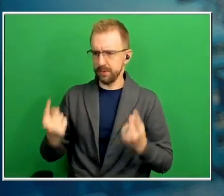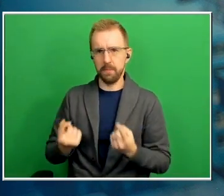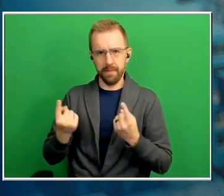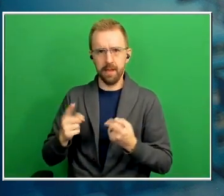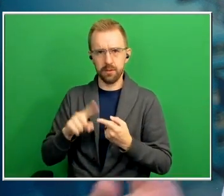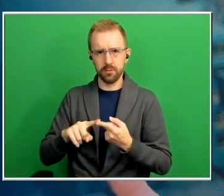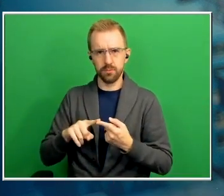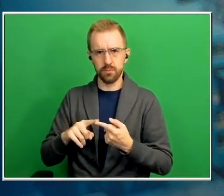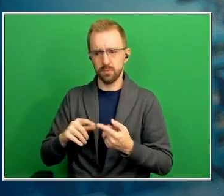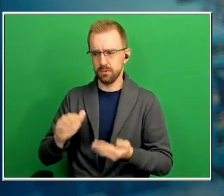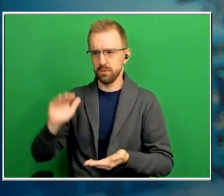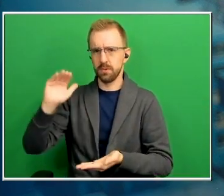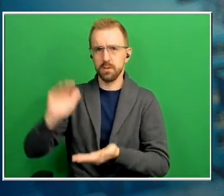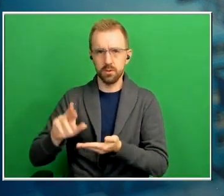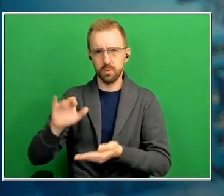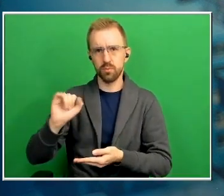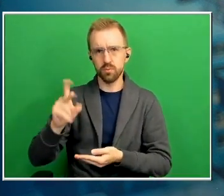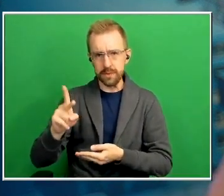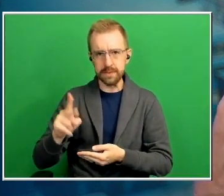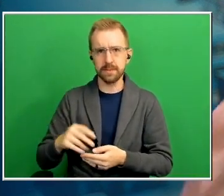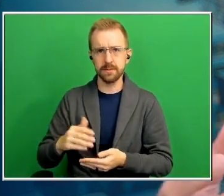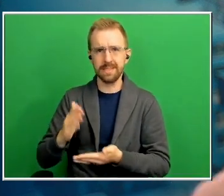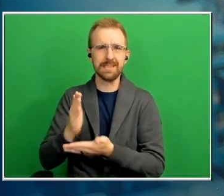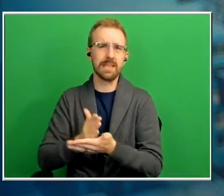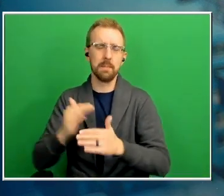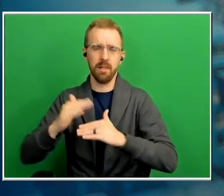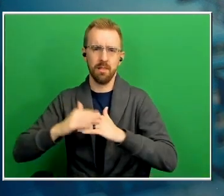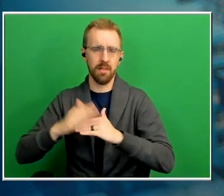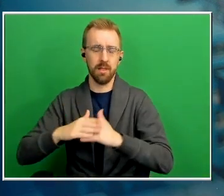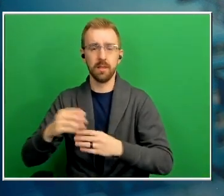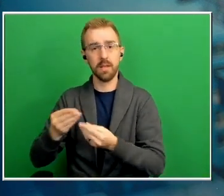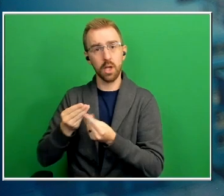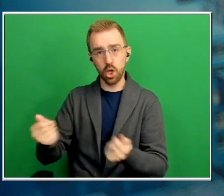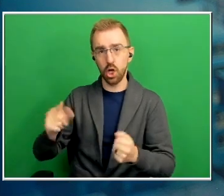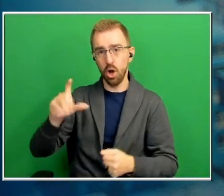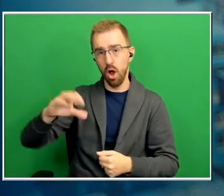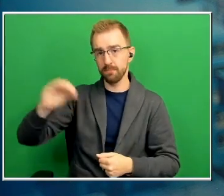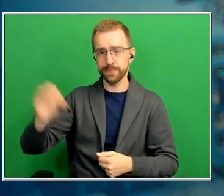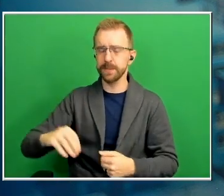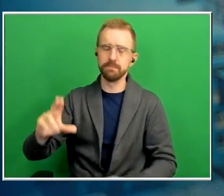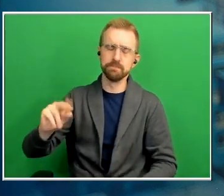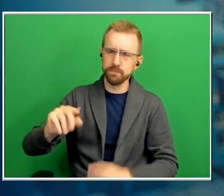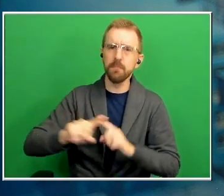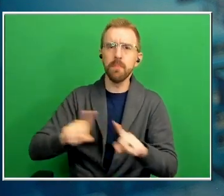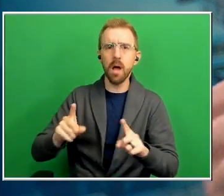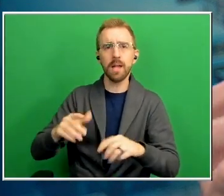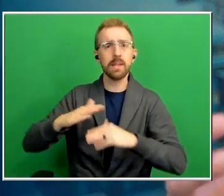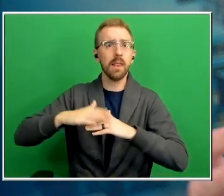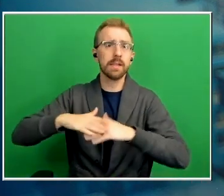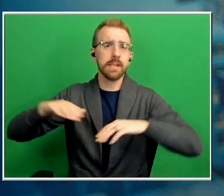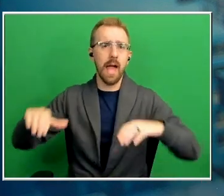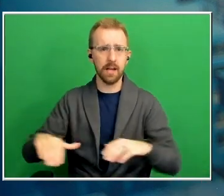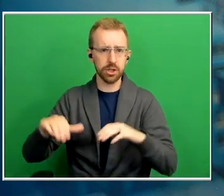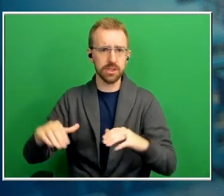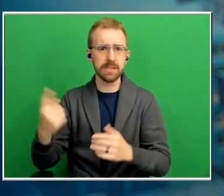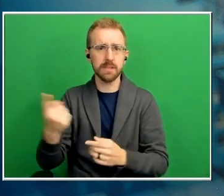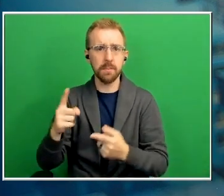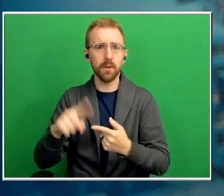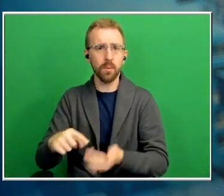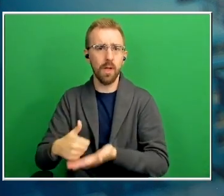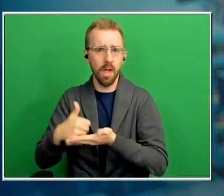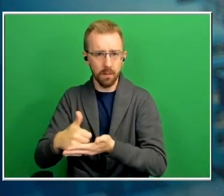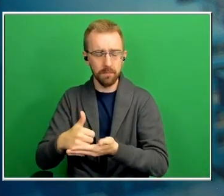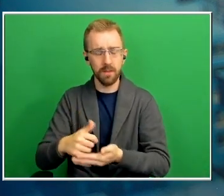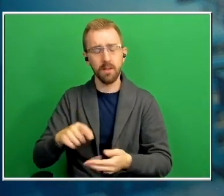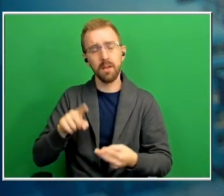to you know to some degree is it a cure no but you know take action and then the other the other thing is it's really a transformative time for